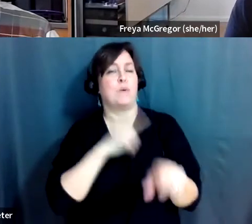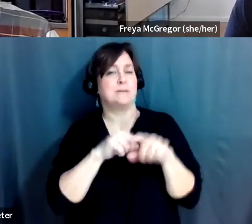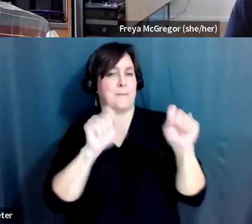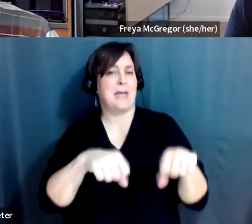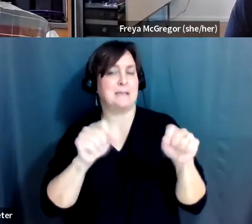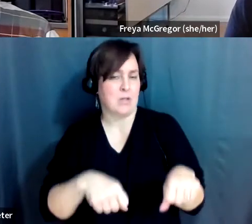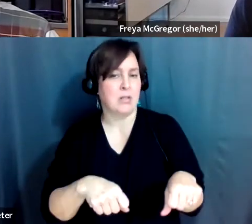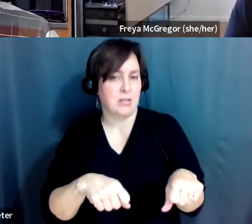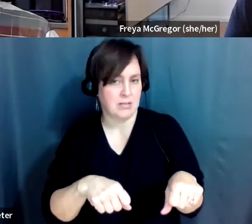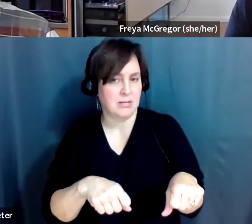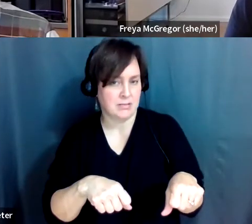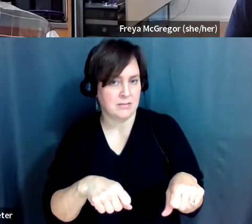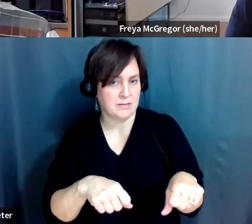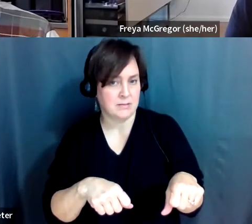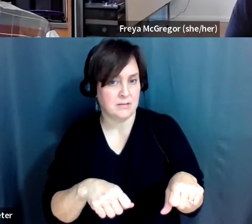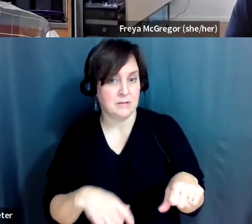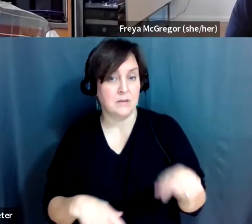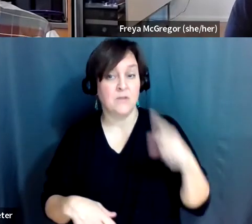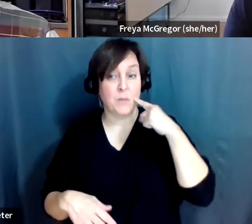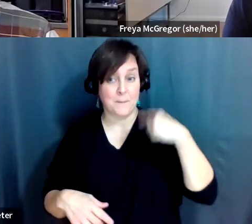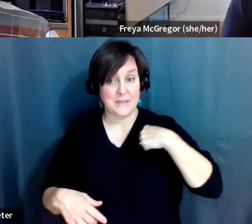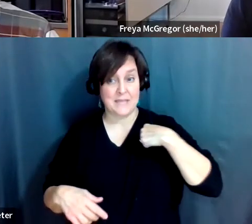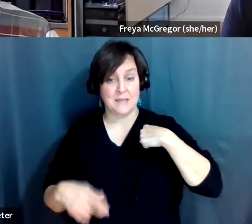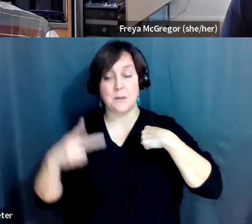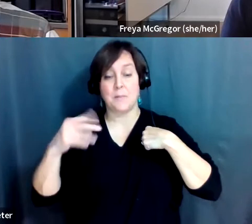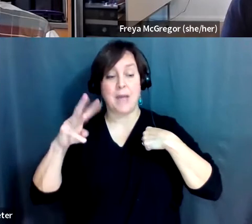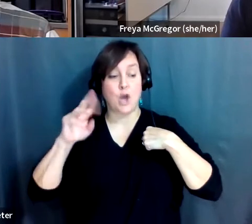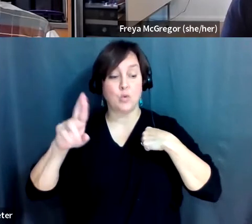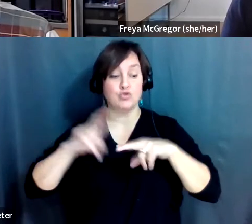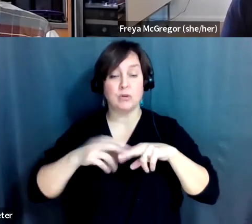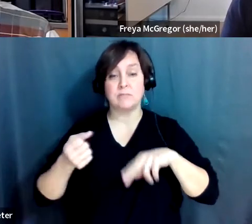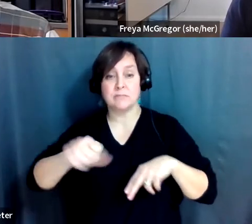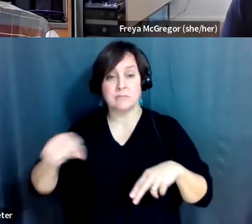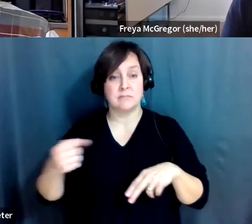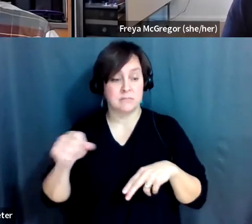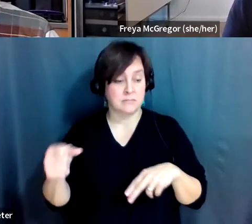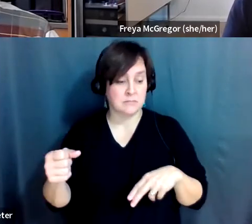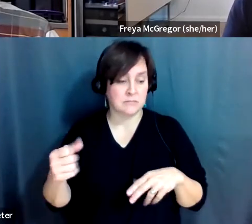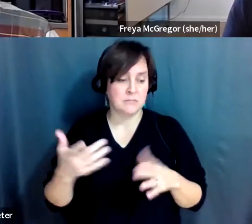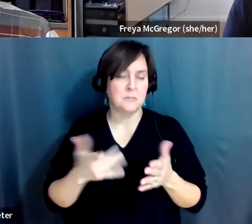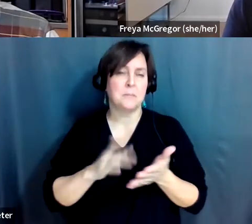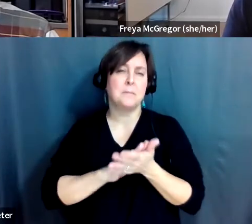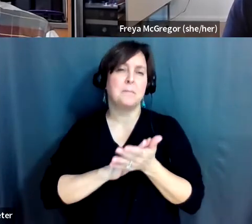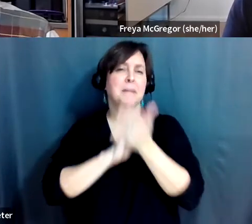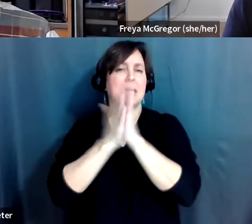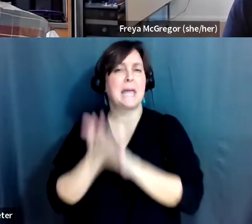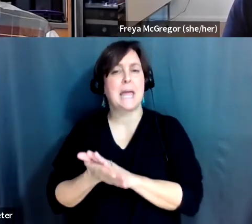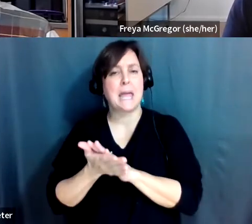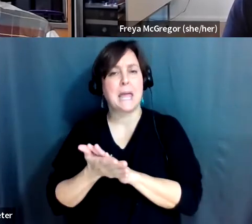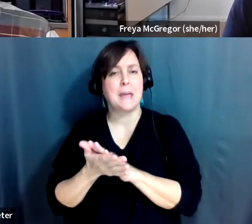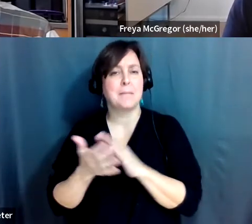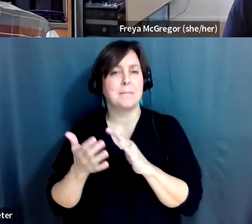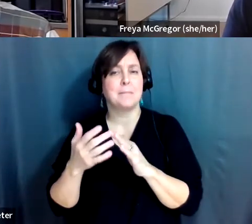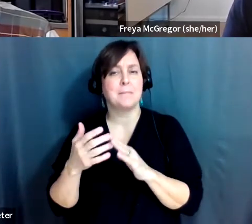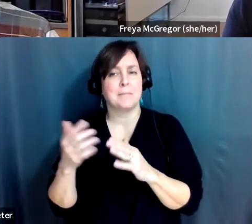But... So for me, the power wheelchair became something I wanted